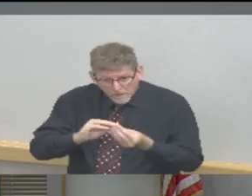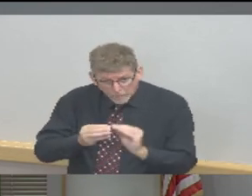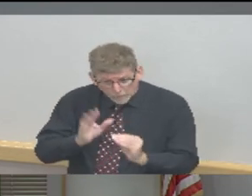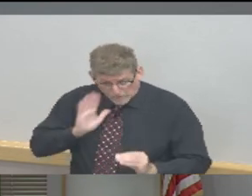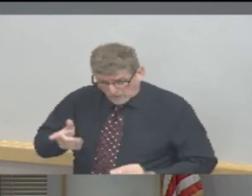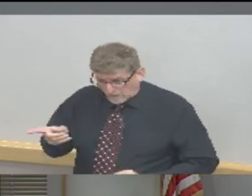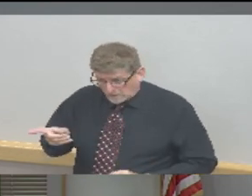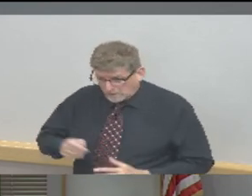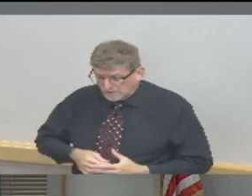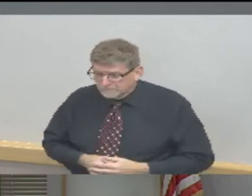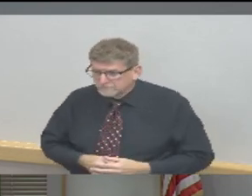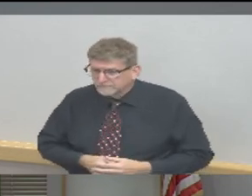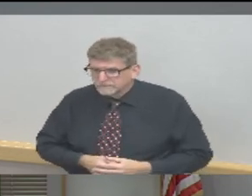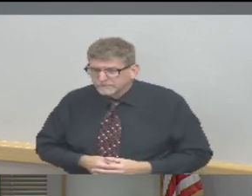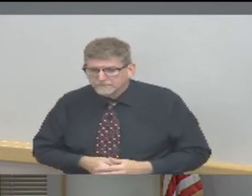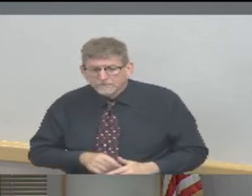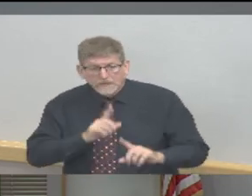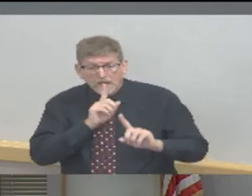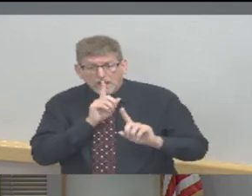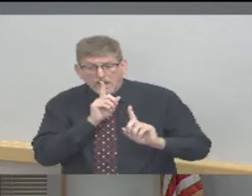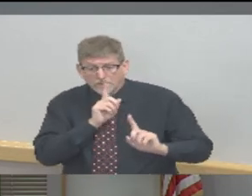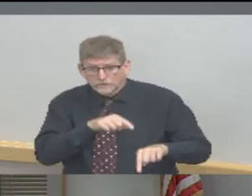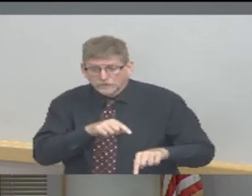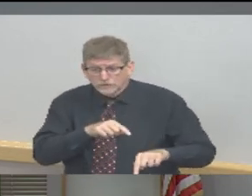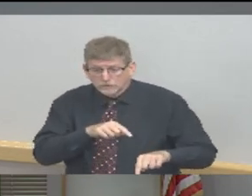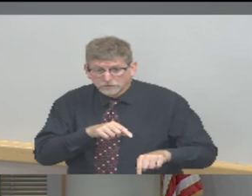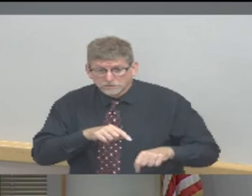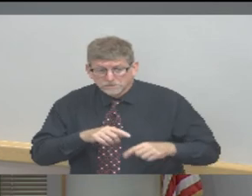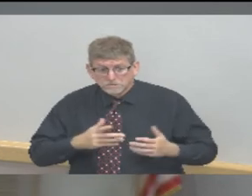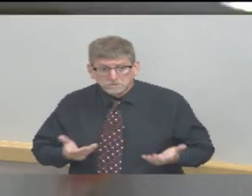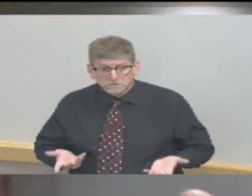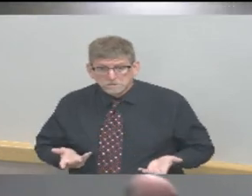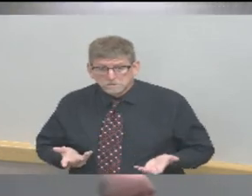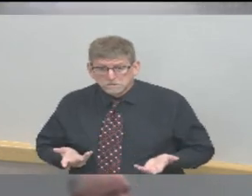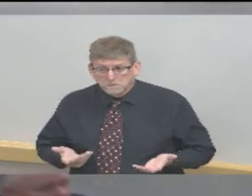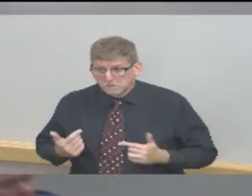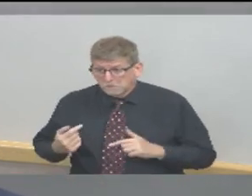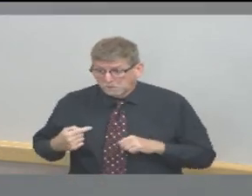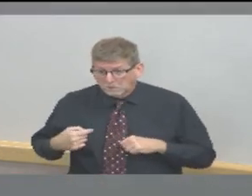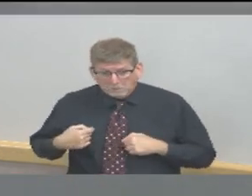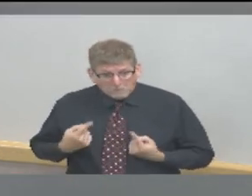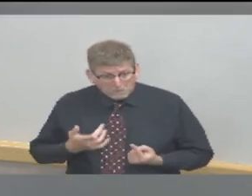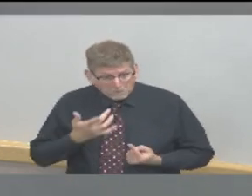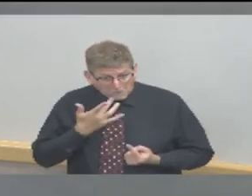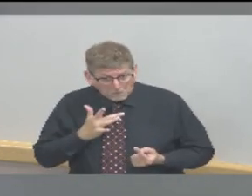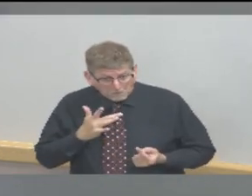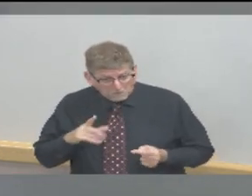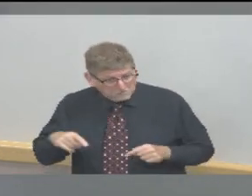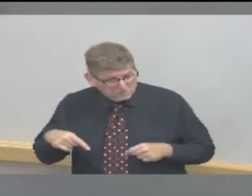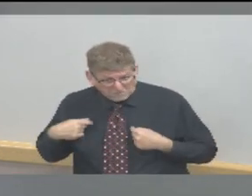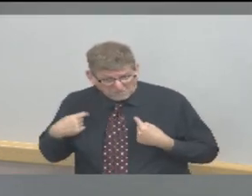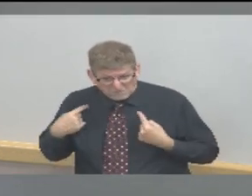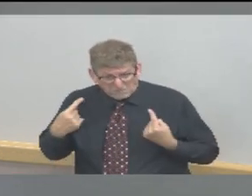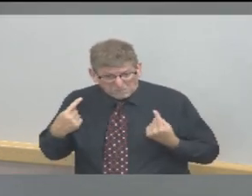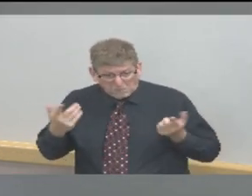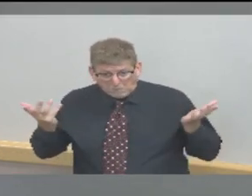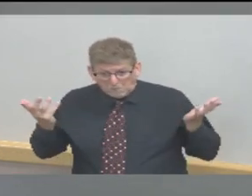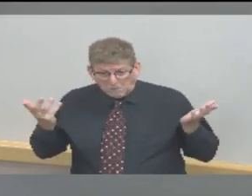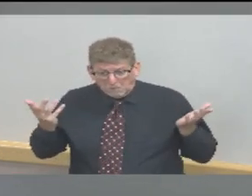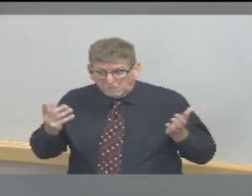The fortunate thing for our county thus far is that we have not had any confirmed